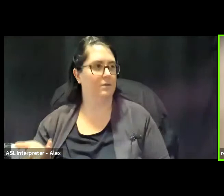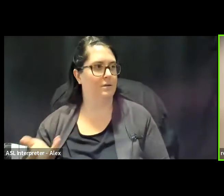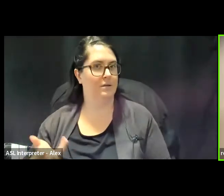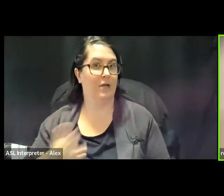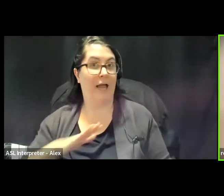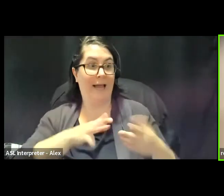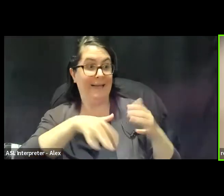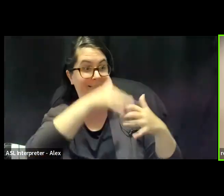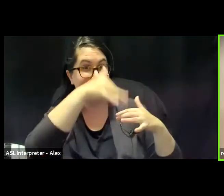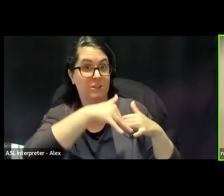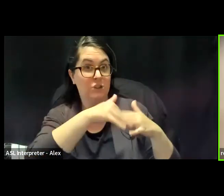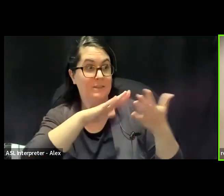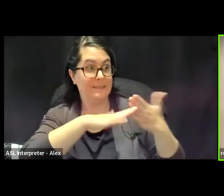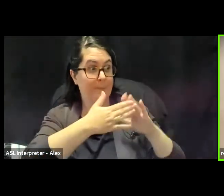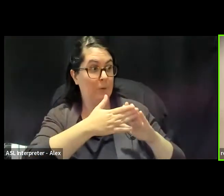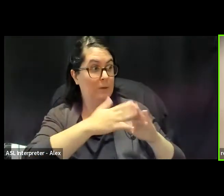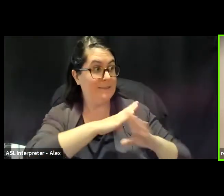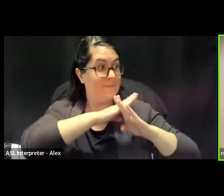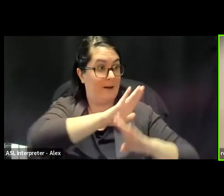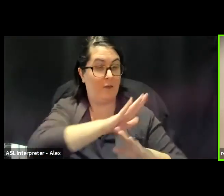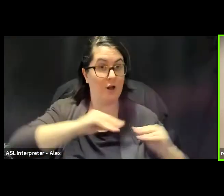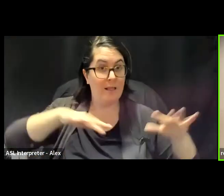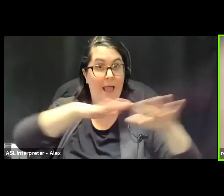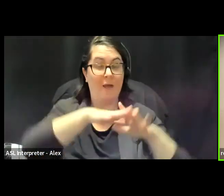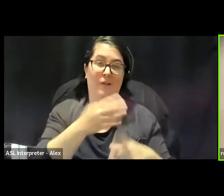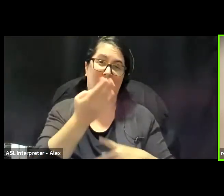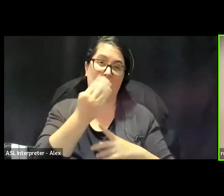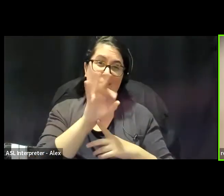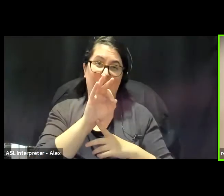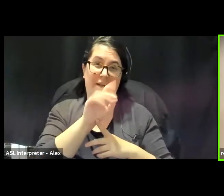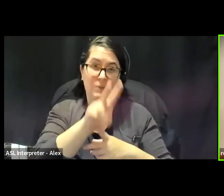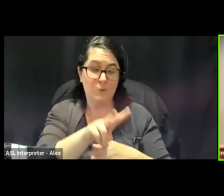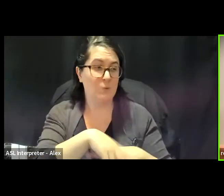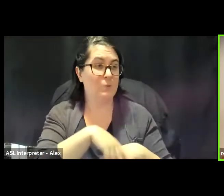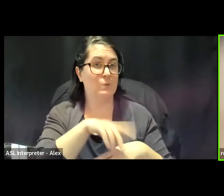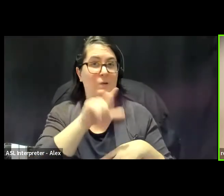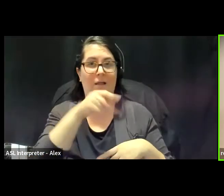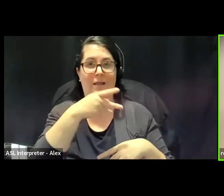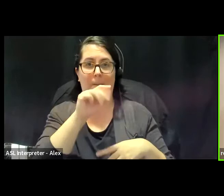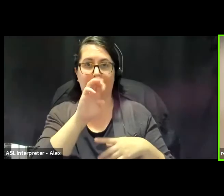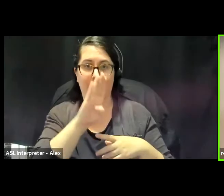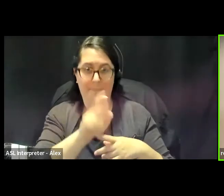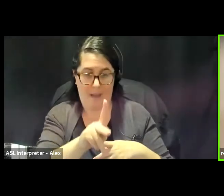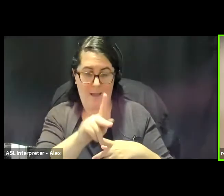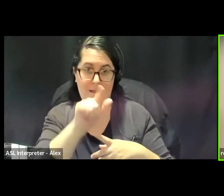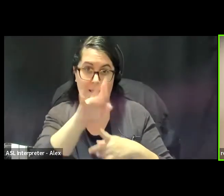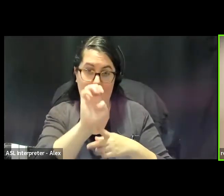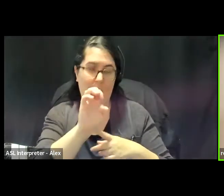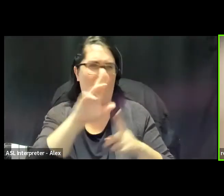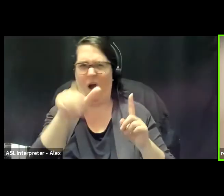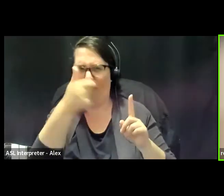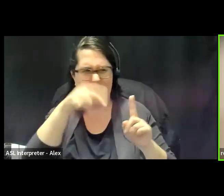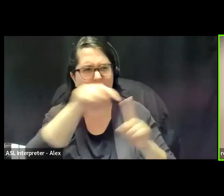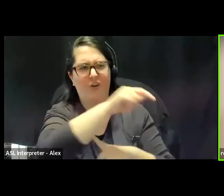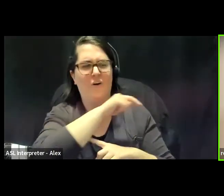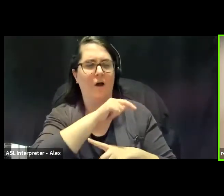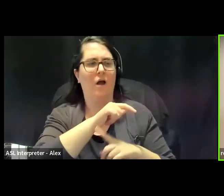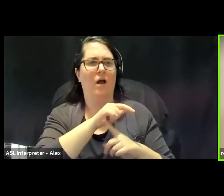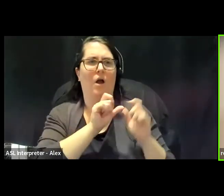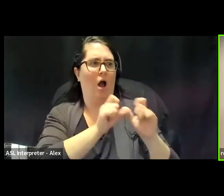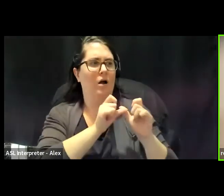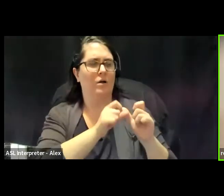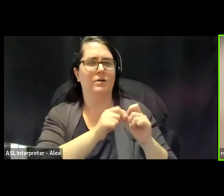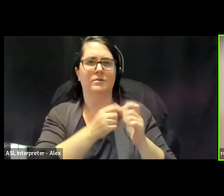defending their own land, whether that's 1492 and land back lane or elsewhere, and again policing is the solution, in the context of an ongoing